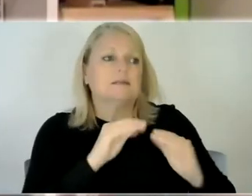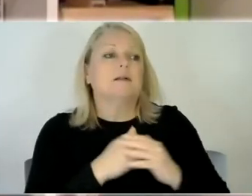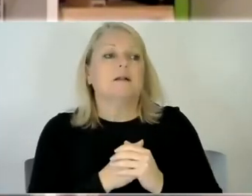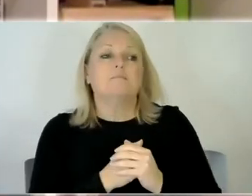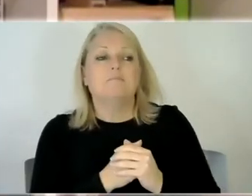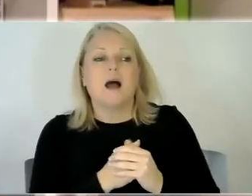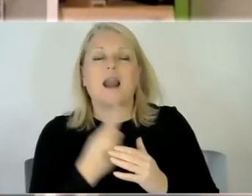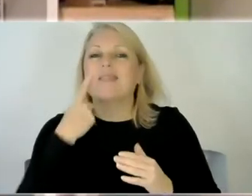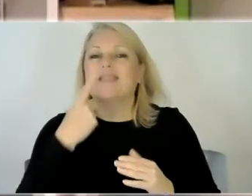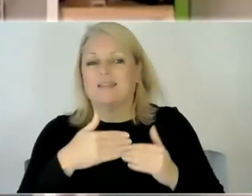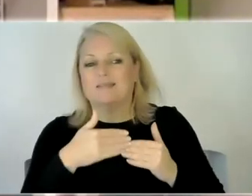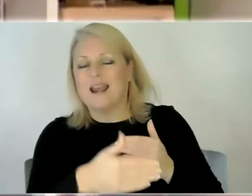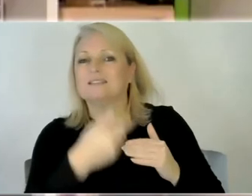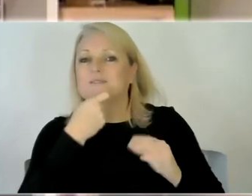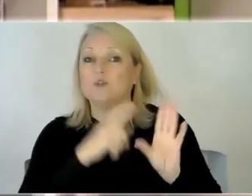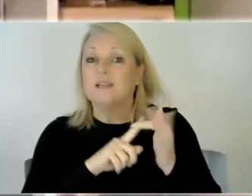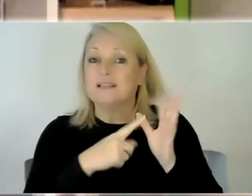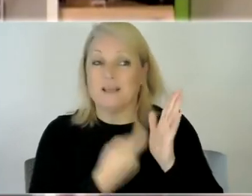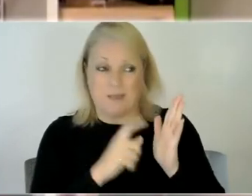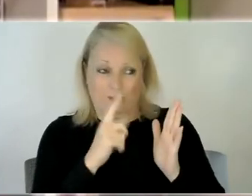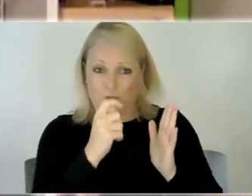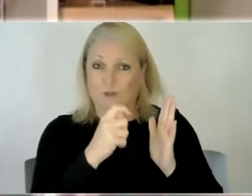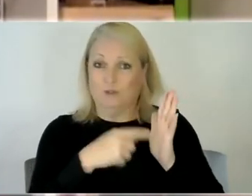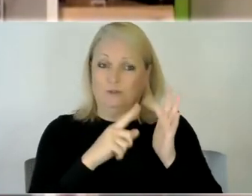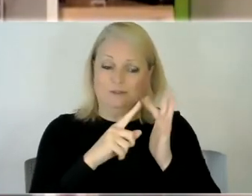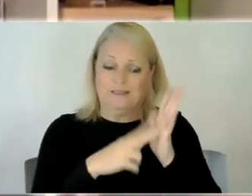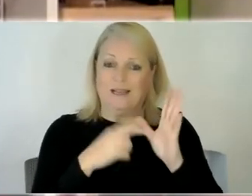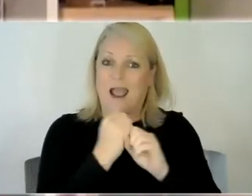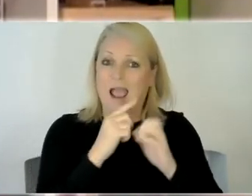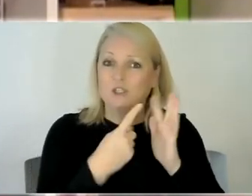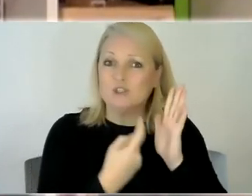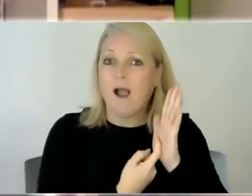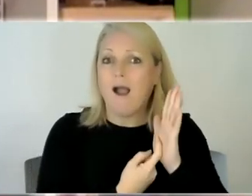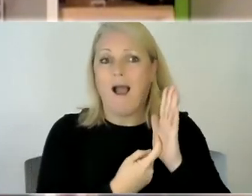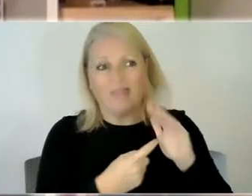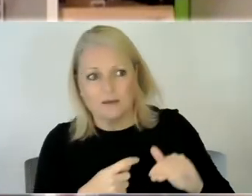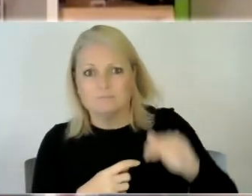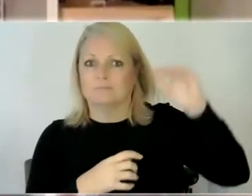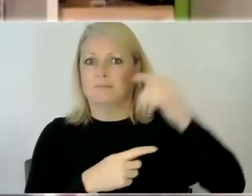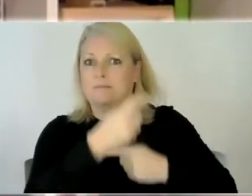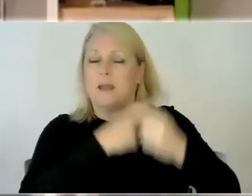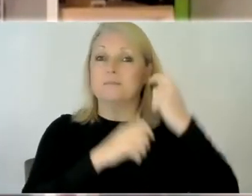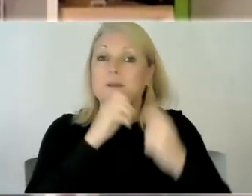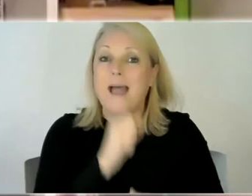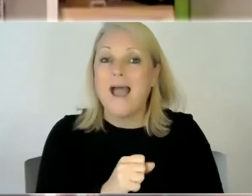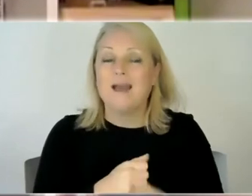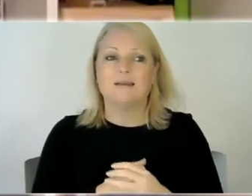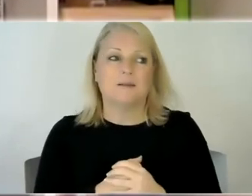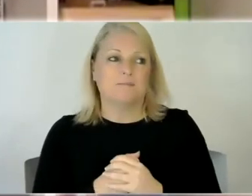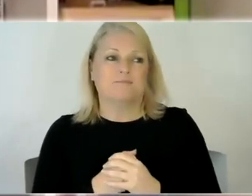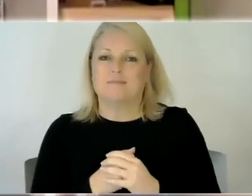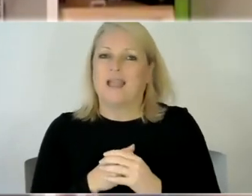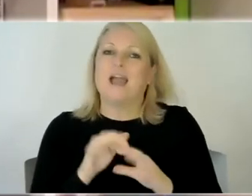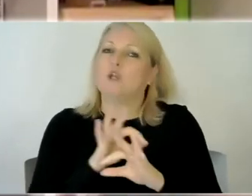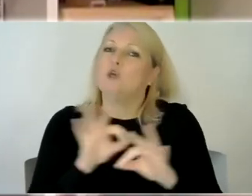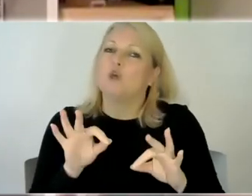of years because he's becoming a teenager now and soon he'll be a man and and you know it's not something you'd imagine that you're still doing